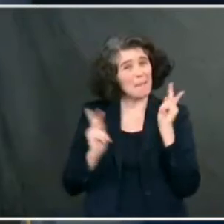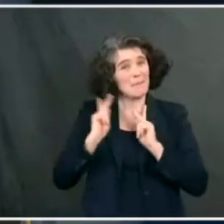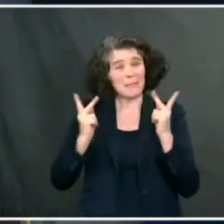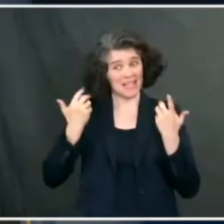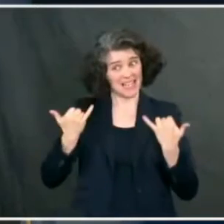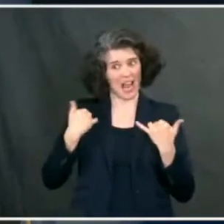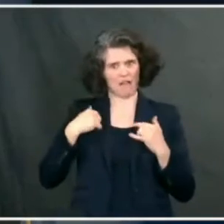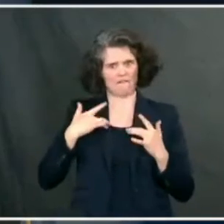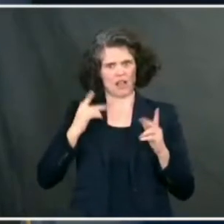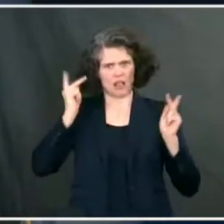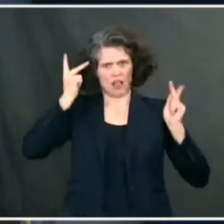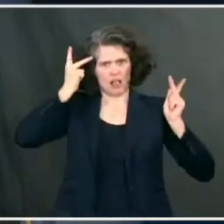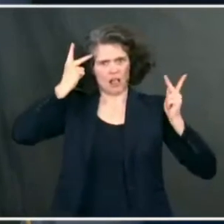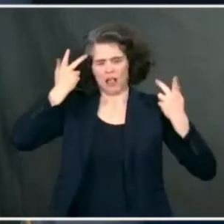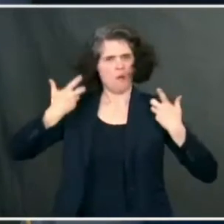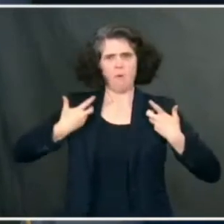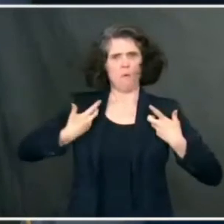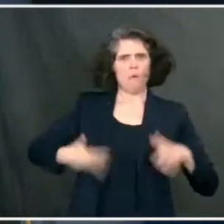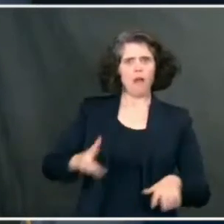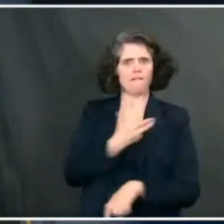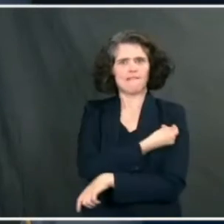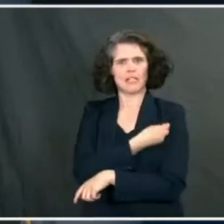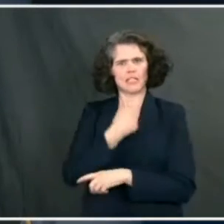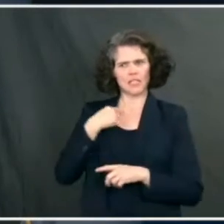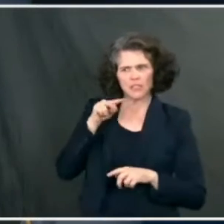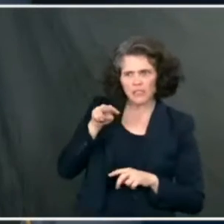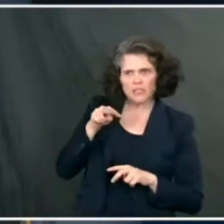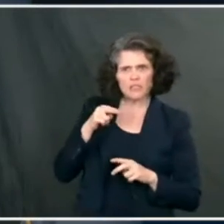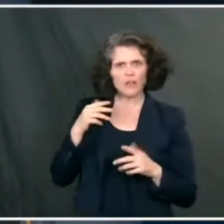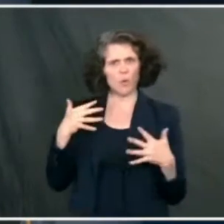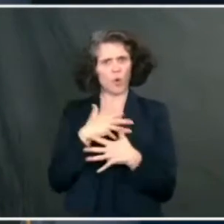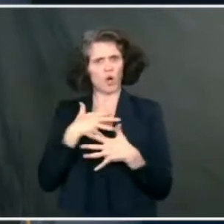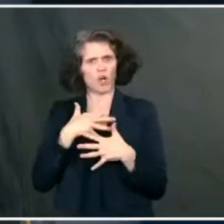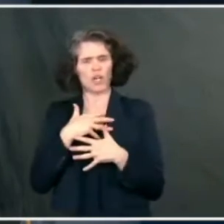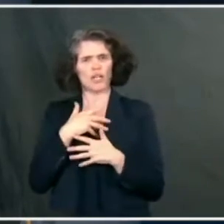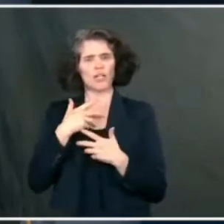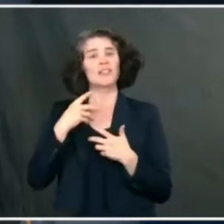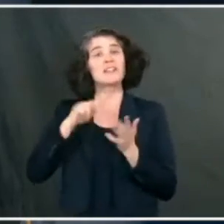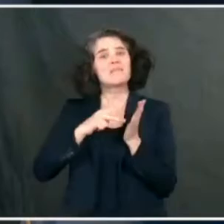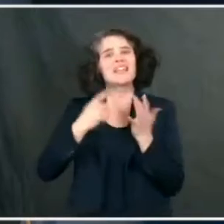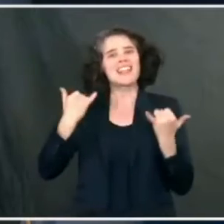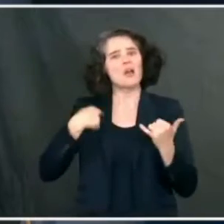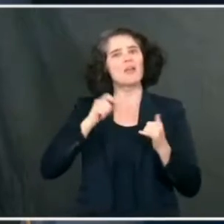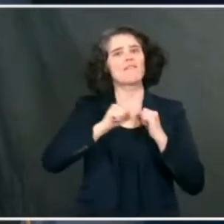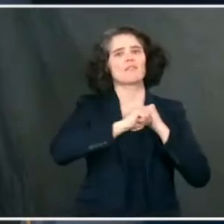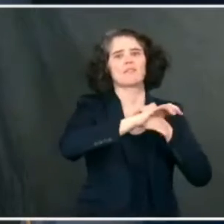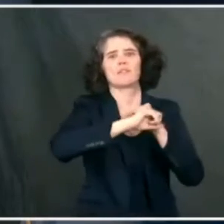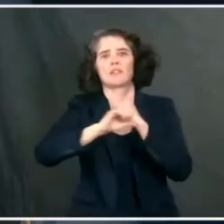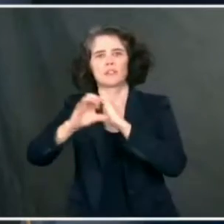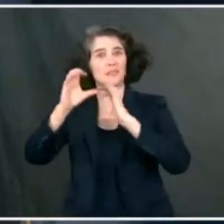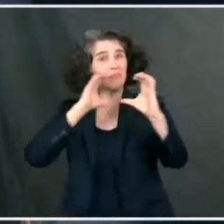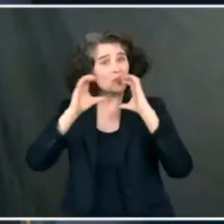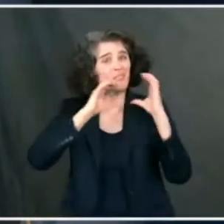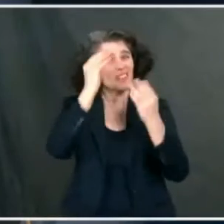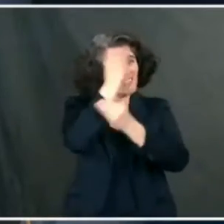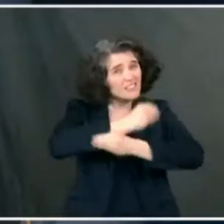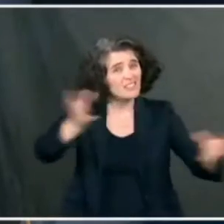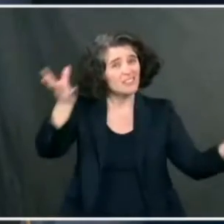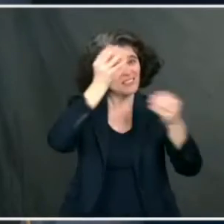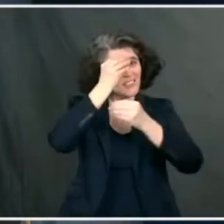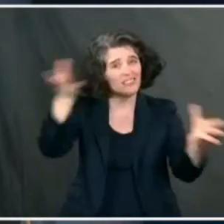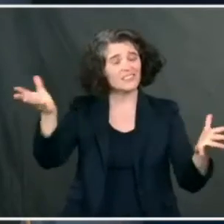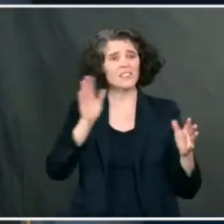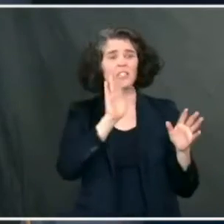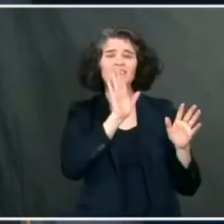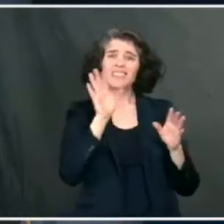vaccinated because many people are skeptical about that. So we really need to do a lot of good outreach for that. I mean, I